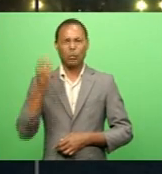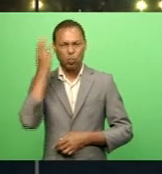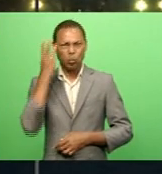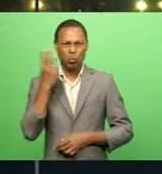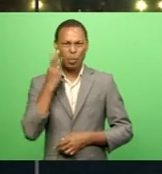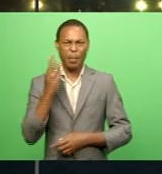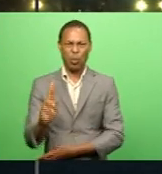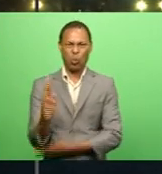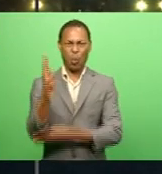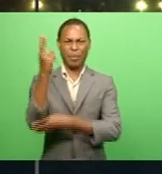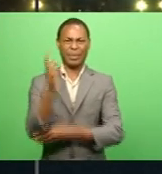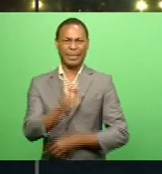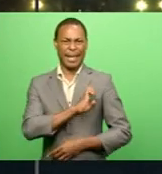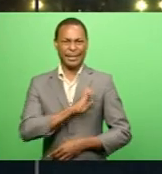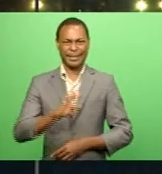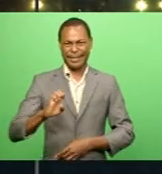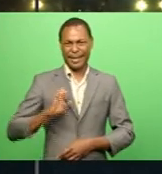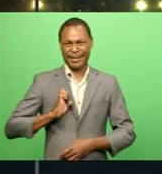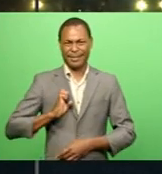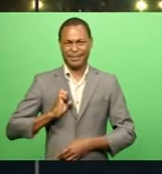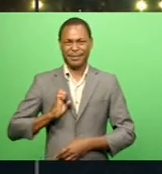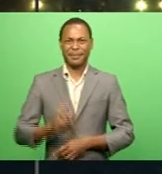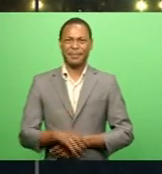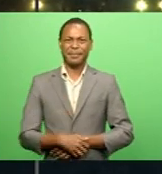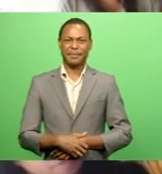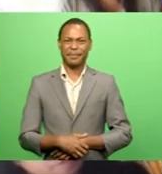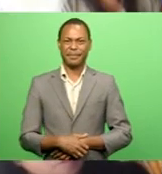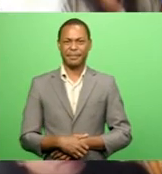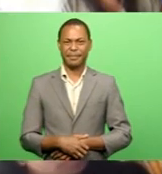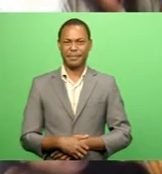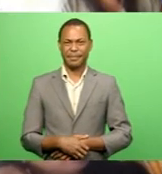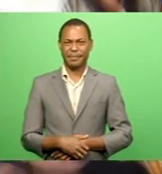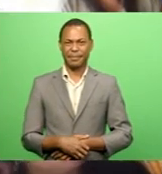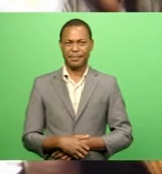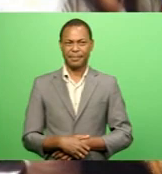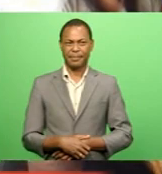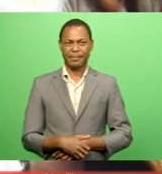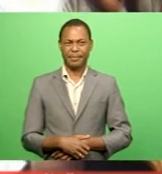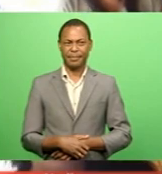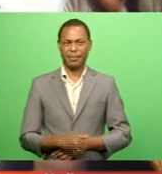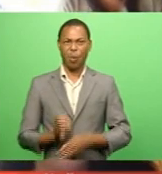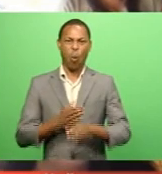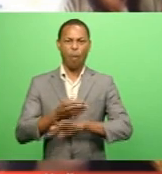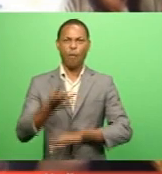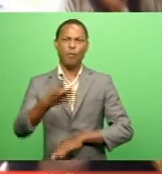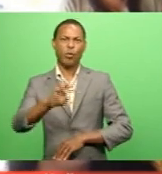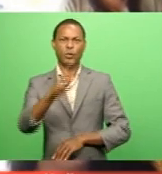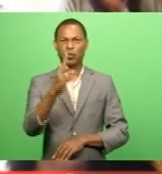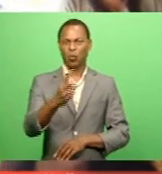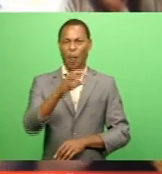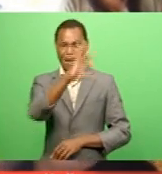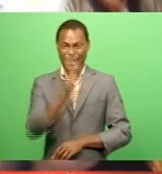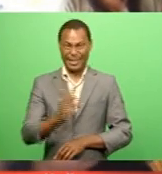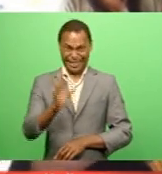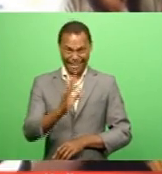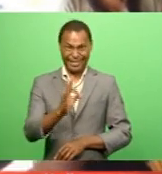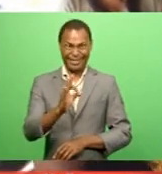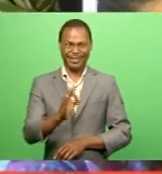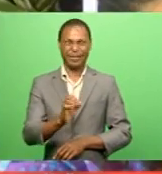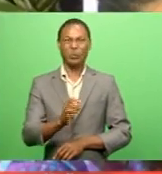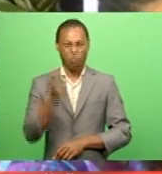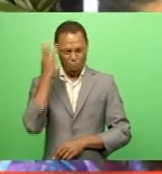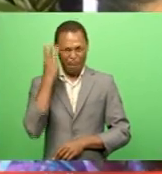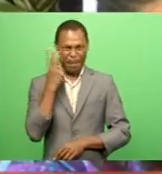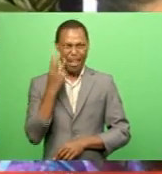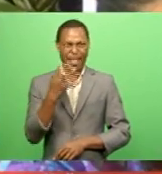as executives Philippa Naikaso has more Over 41% of women make up the staffing number